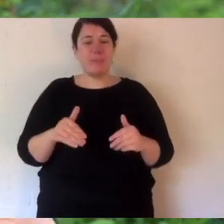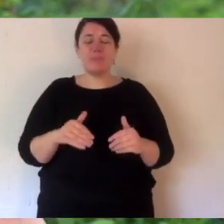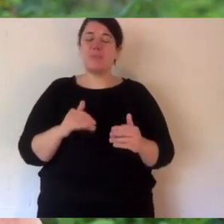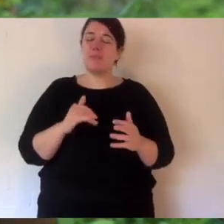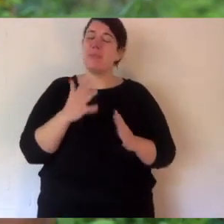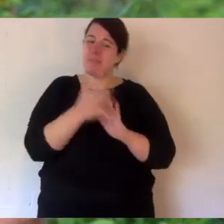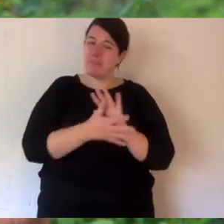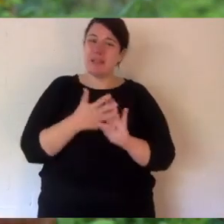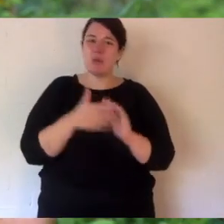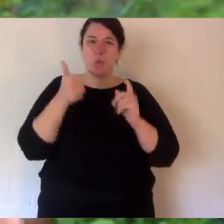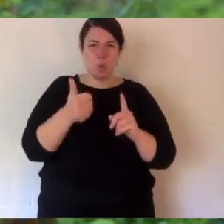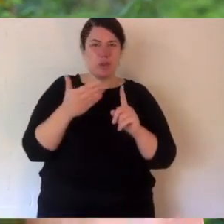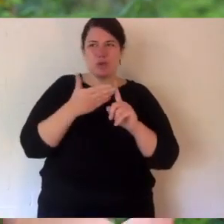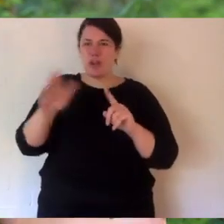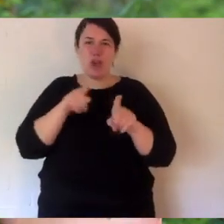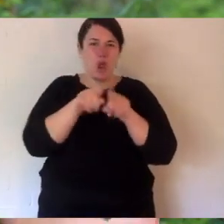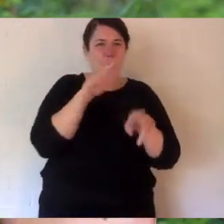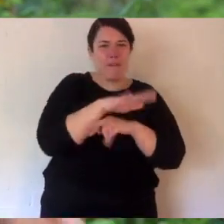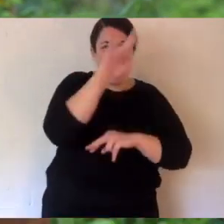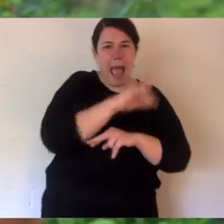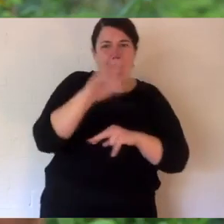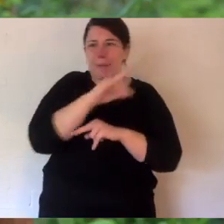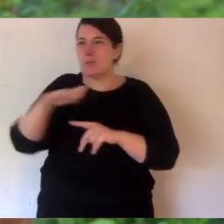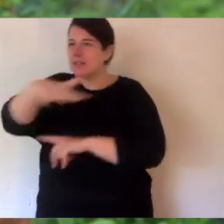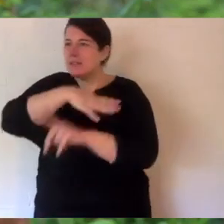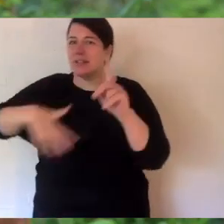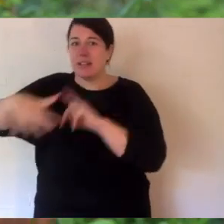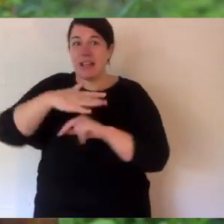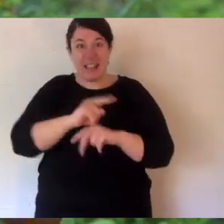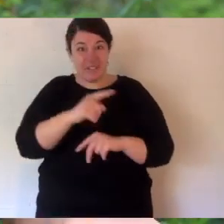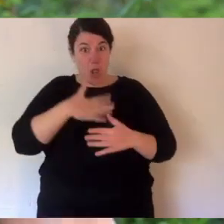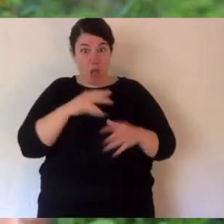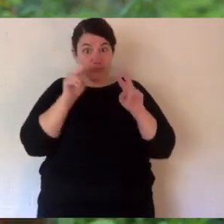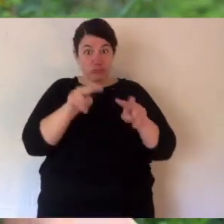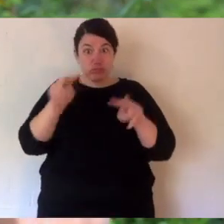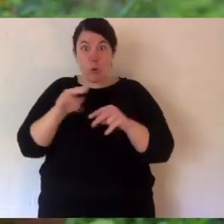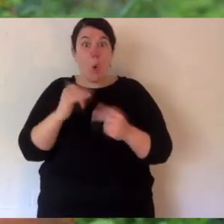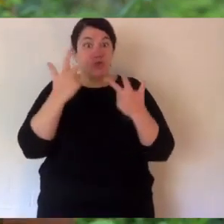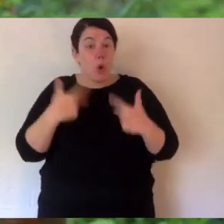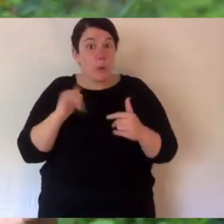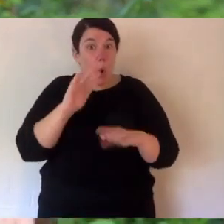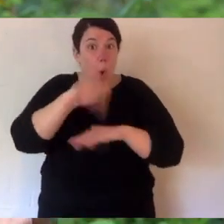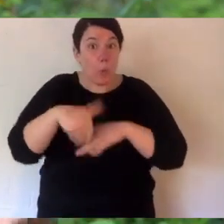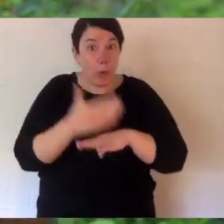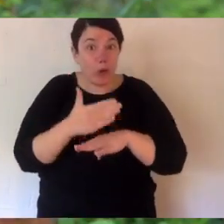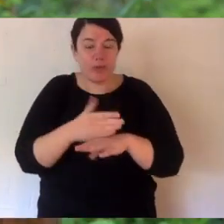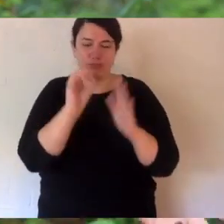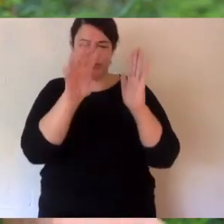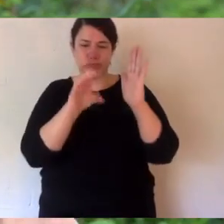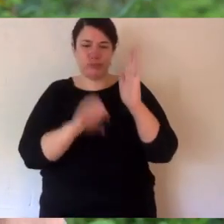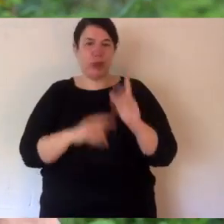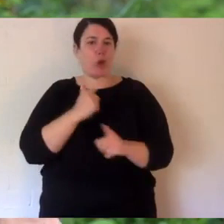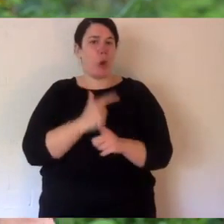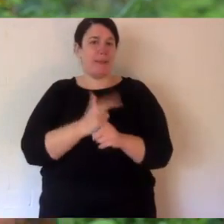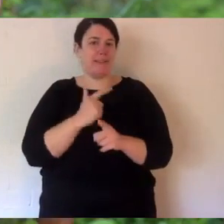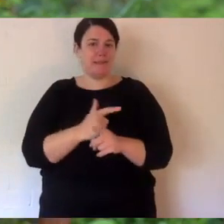too. So this is a great distraction for us and hopefully you. If you like what you've seen or want to show me your homework, just put it